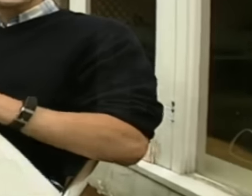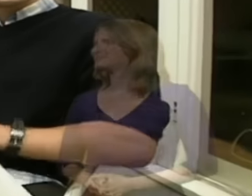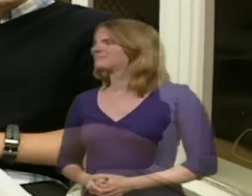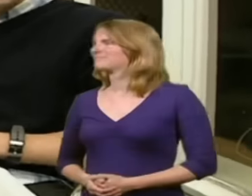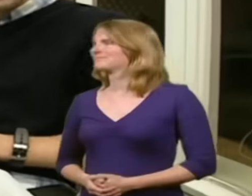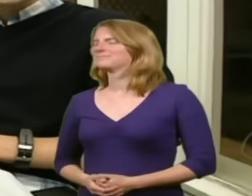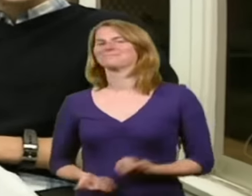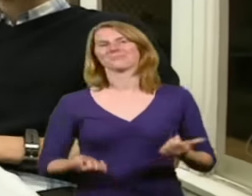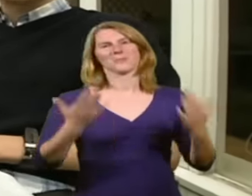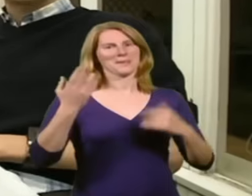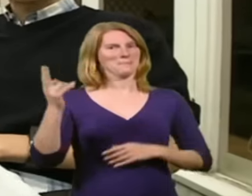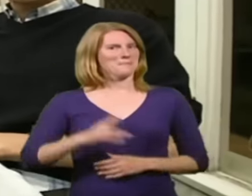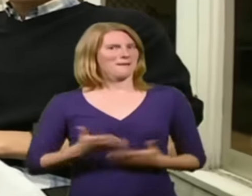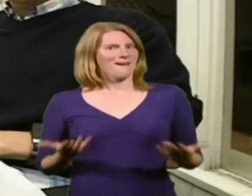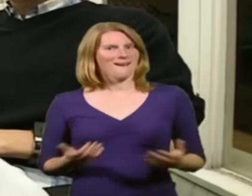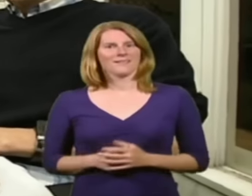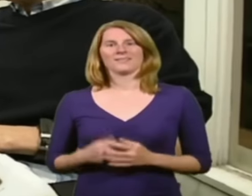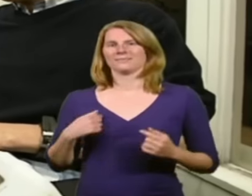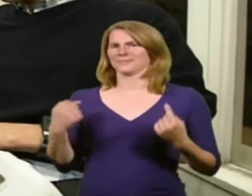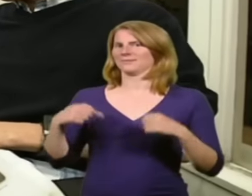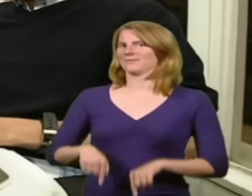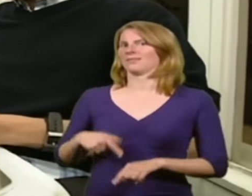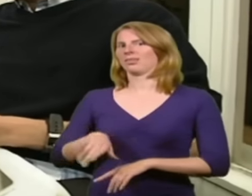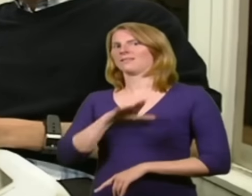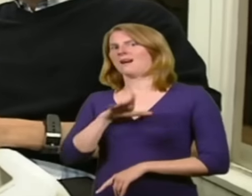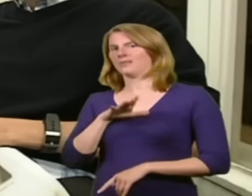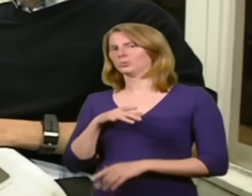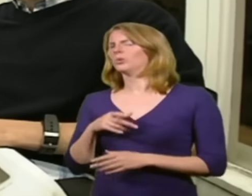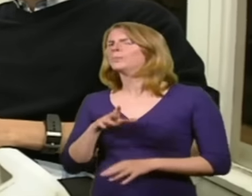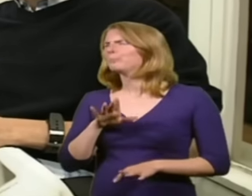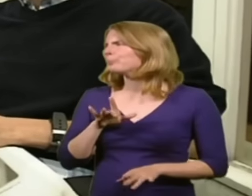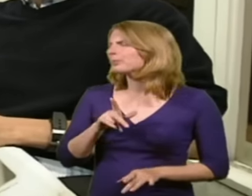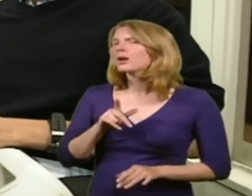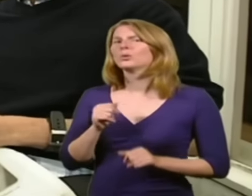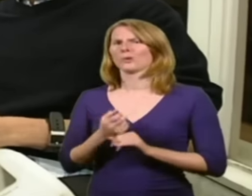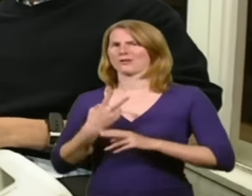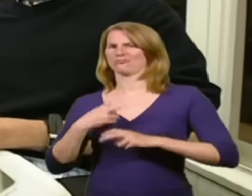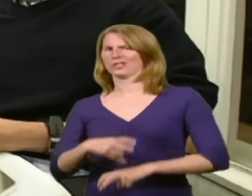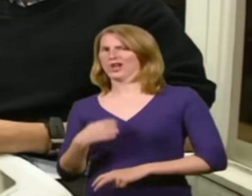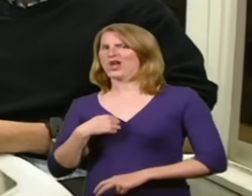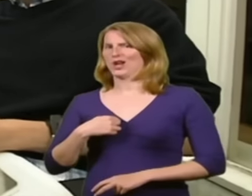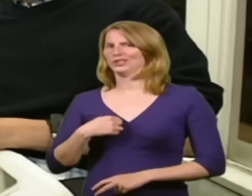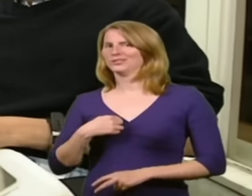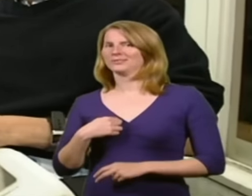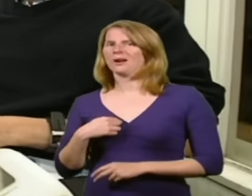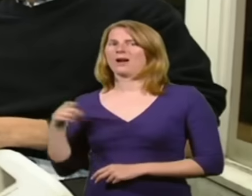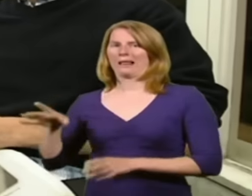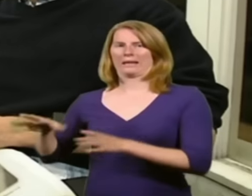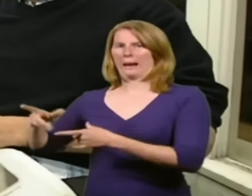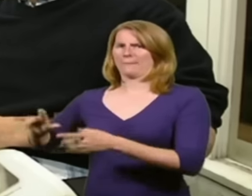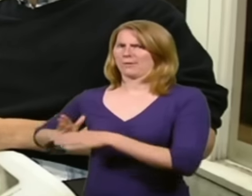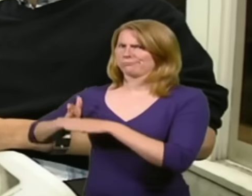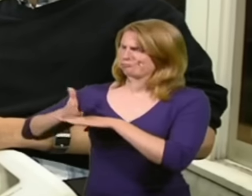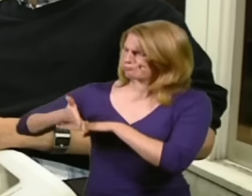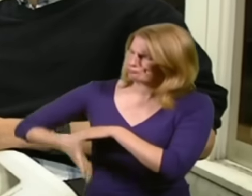Oh, hello, and welcome back to House Doctor. I'm here in the garden in Brixton doing some research, and the team are hard to work inside the house